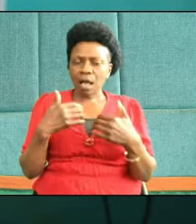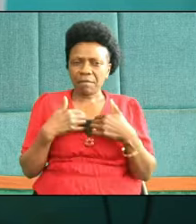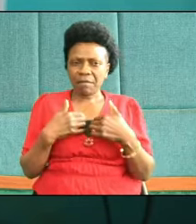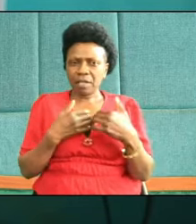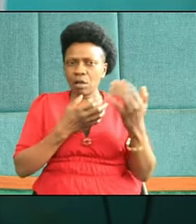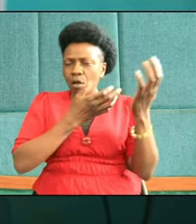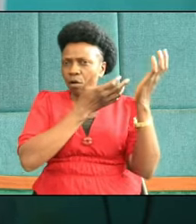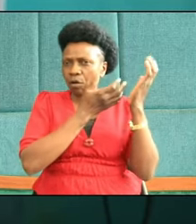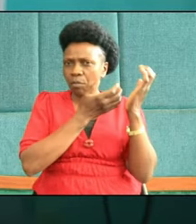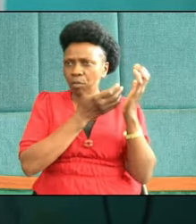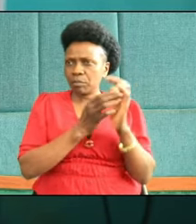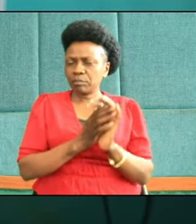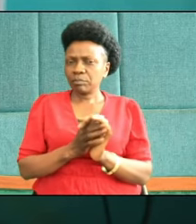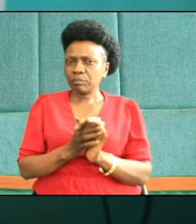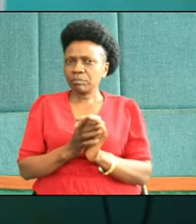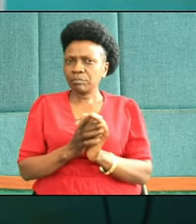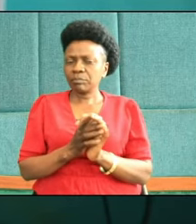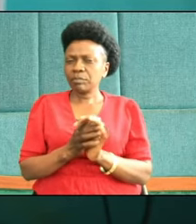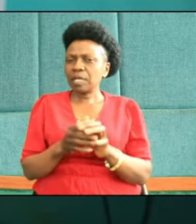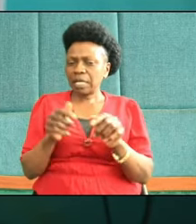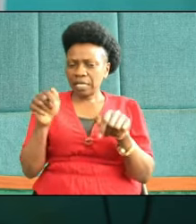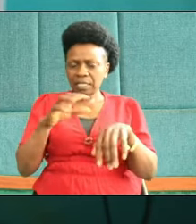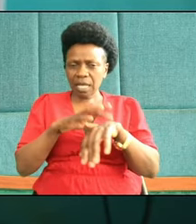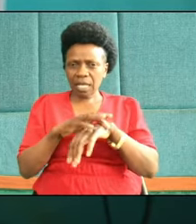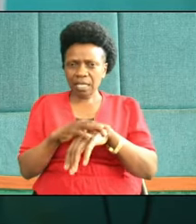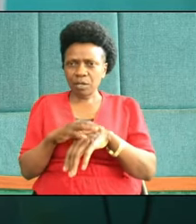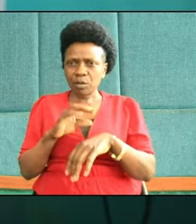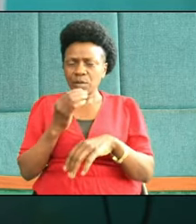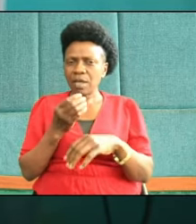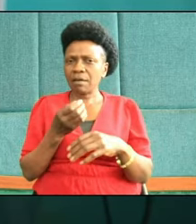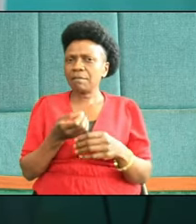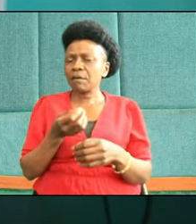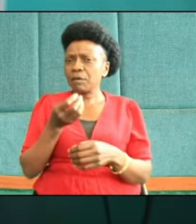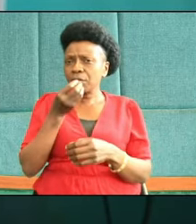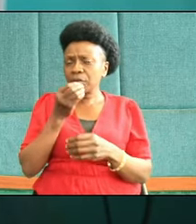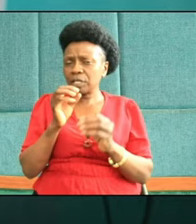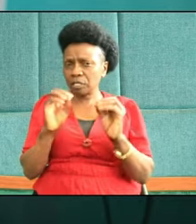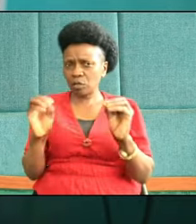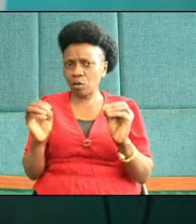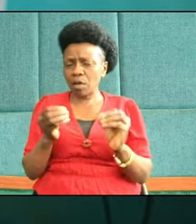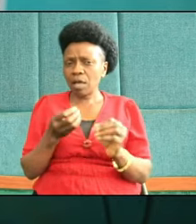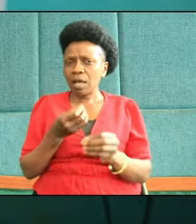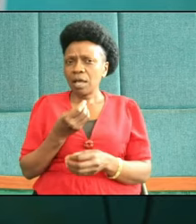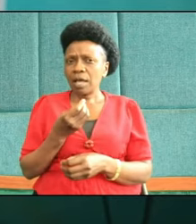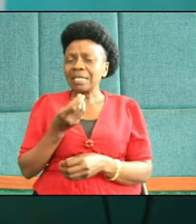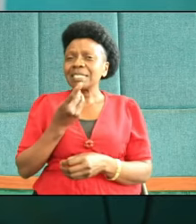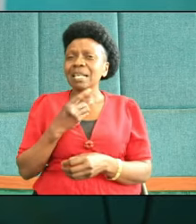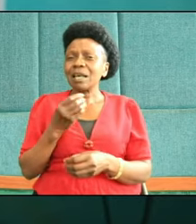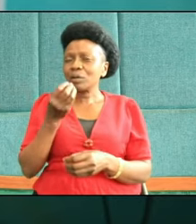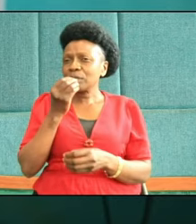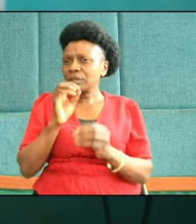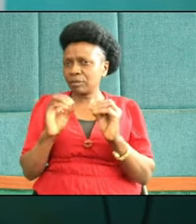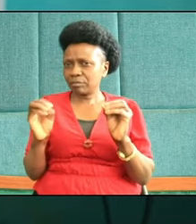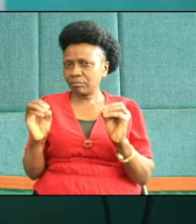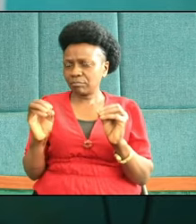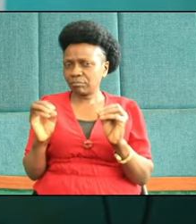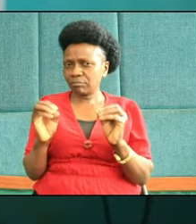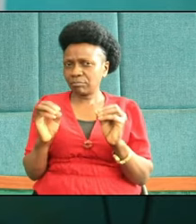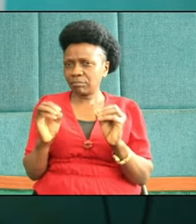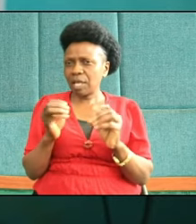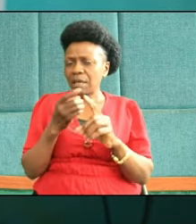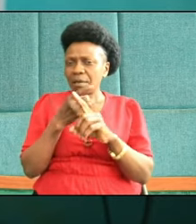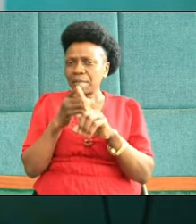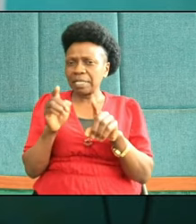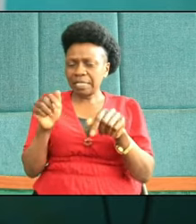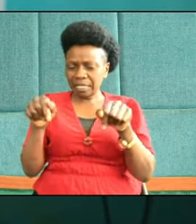No food, no water, no appetite, even nobody to call a fancy. I want to challenge us this